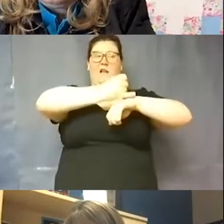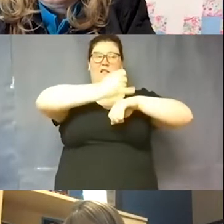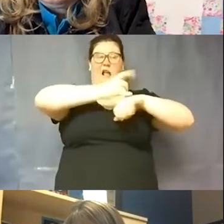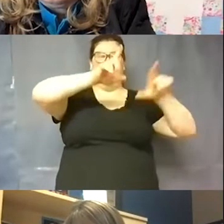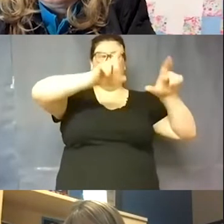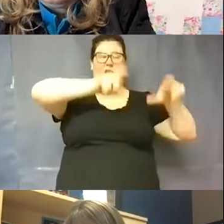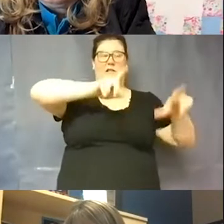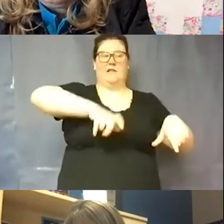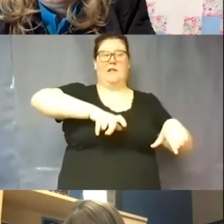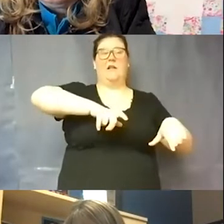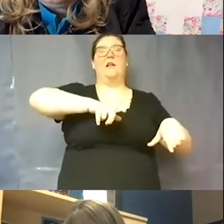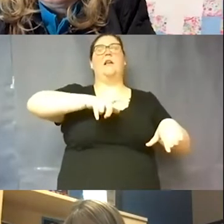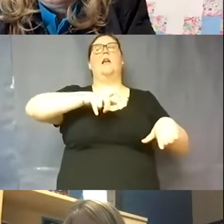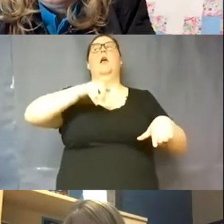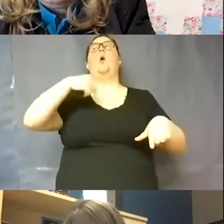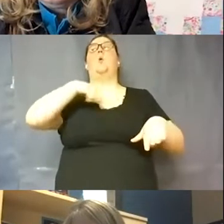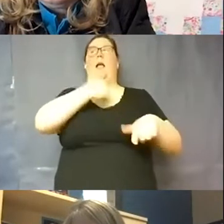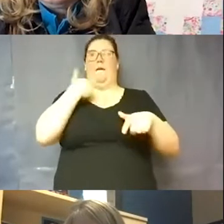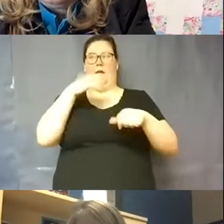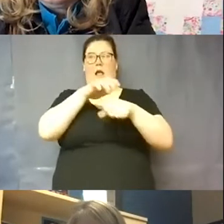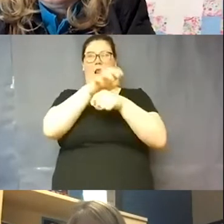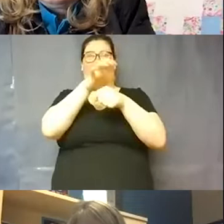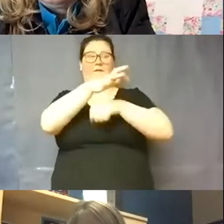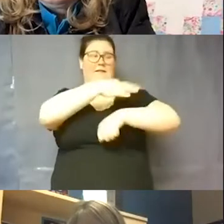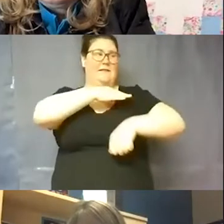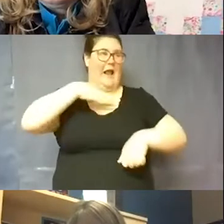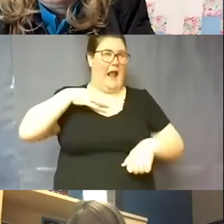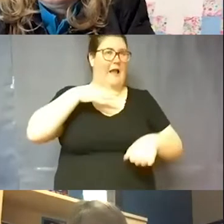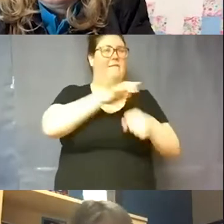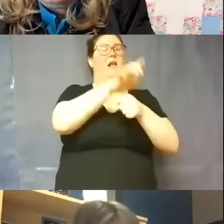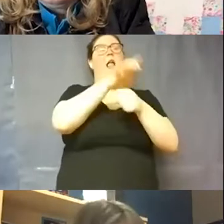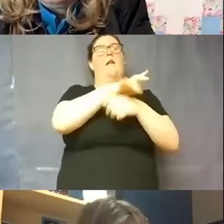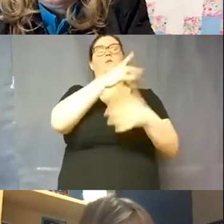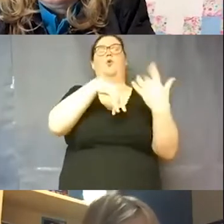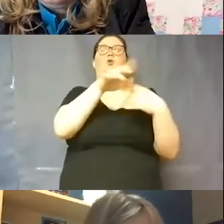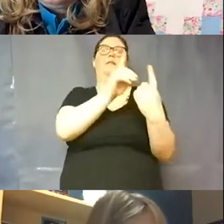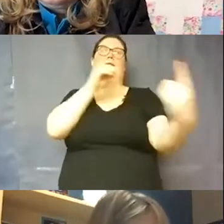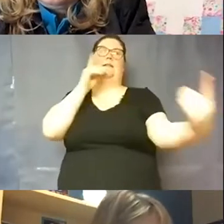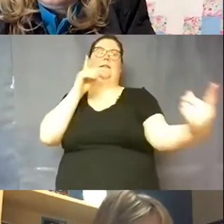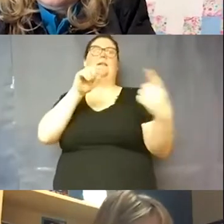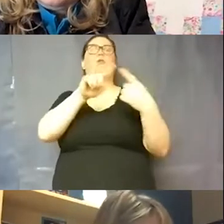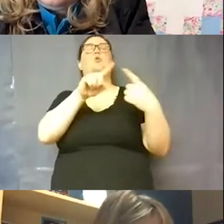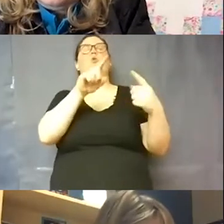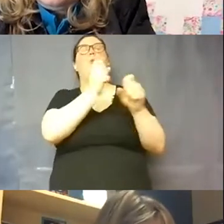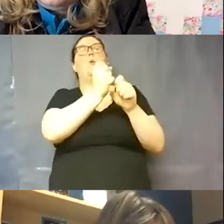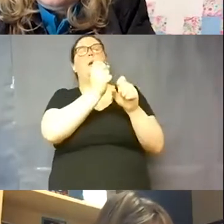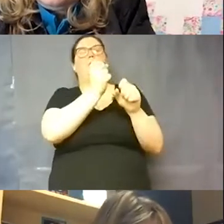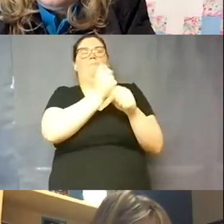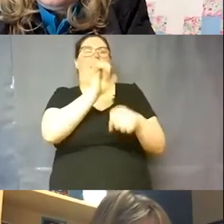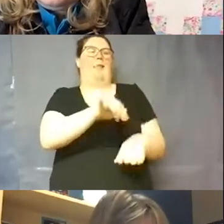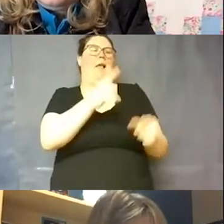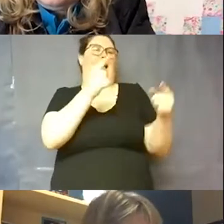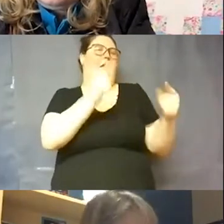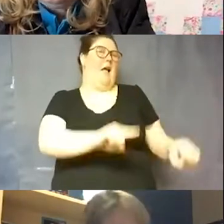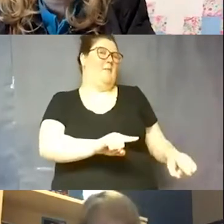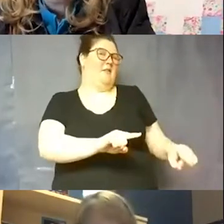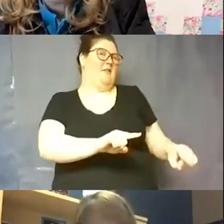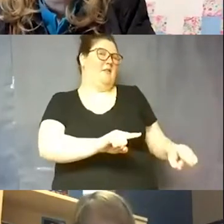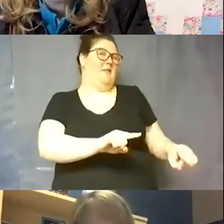enough staff and enough social distancing to make that happen. So I think maybe that answers that.